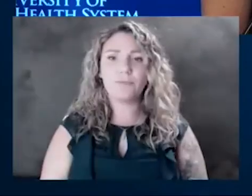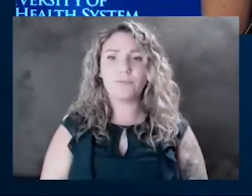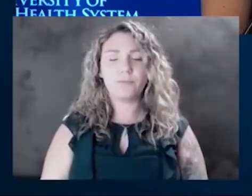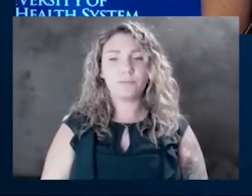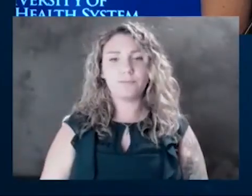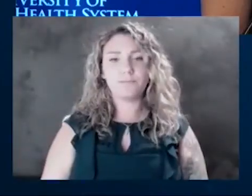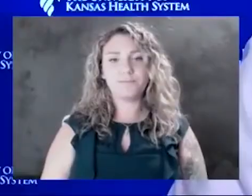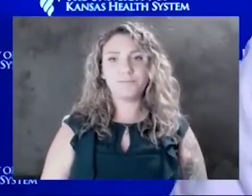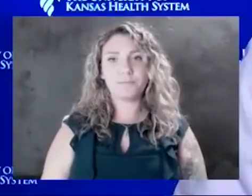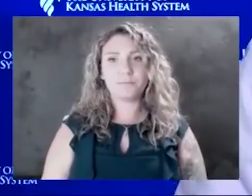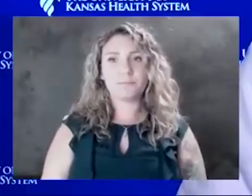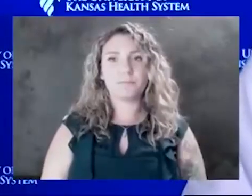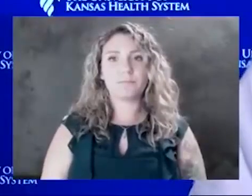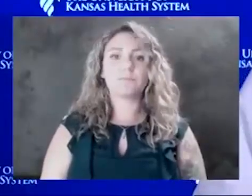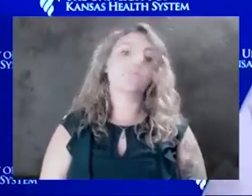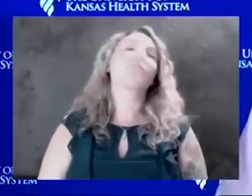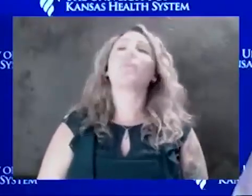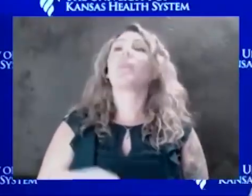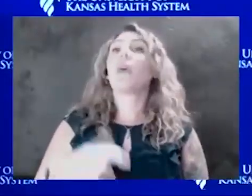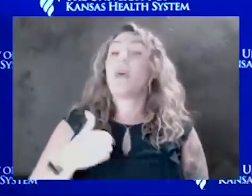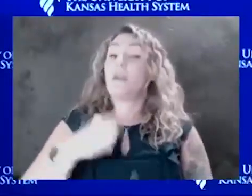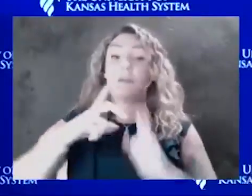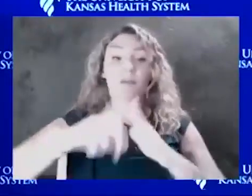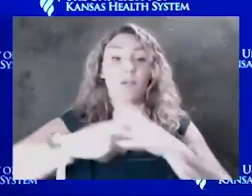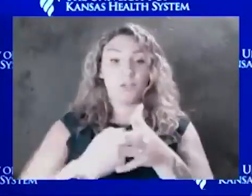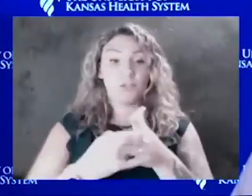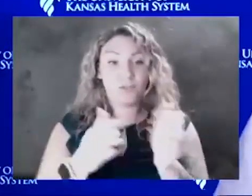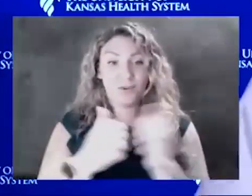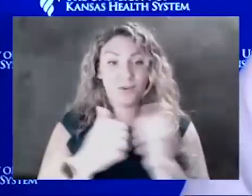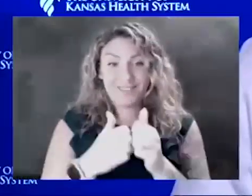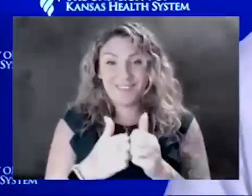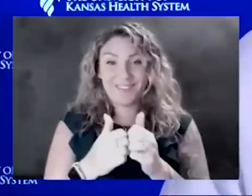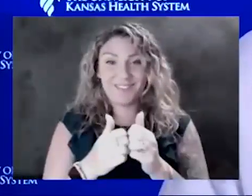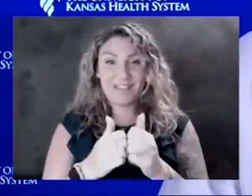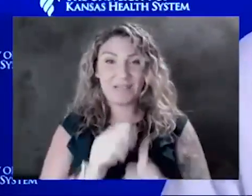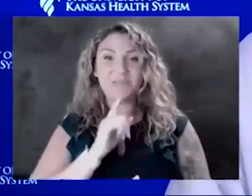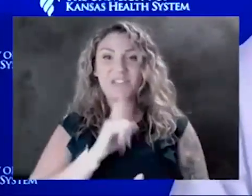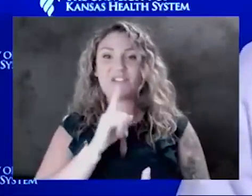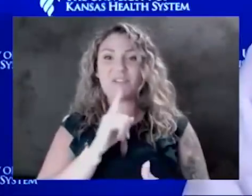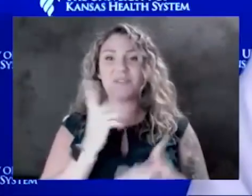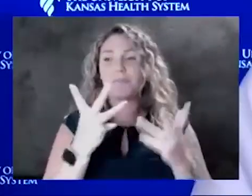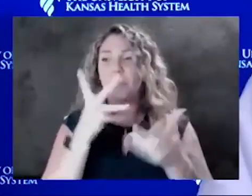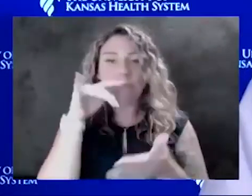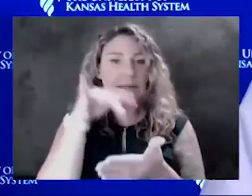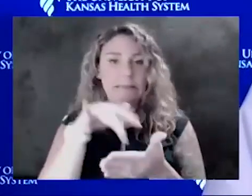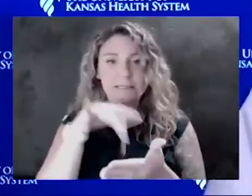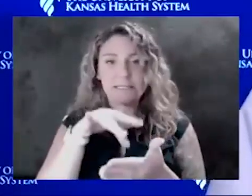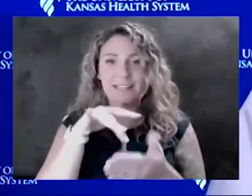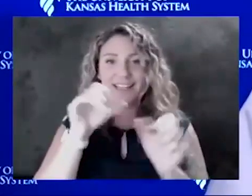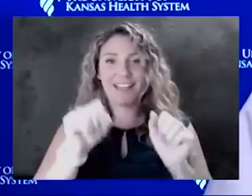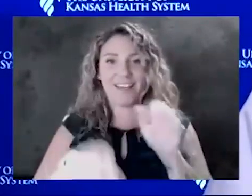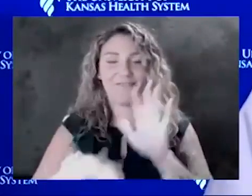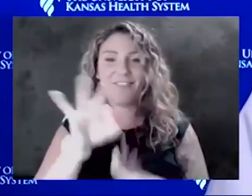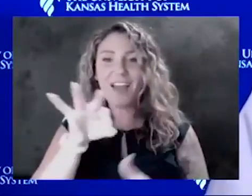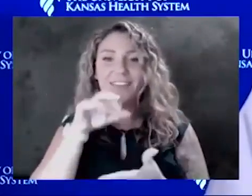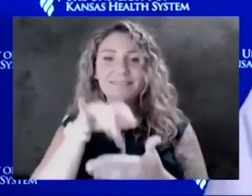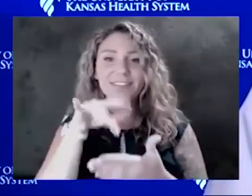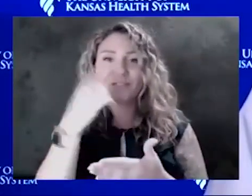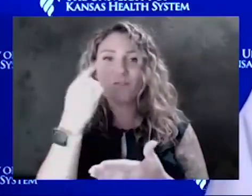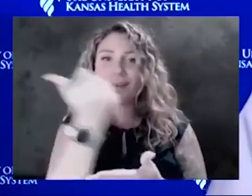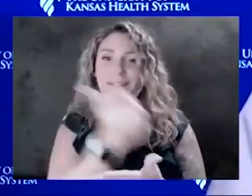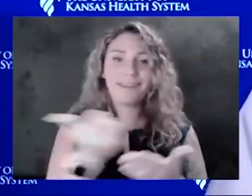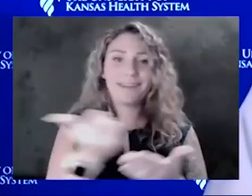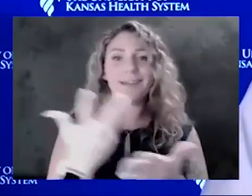You know, I'll start with, you know, I'm sure maybe there is a study. We can find studies for anything. We found studies saying that